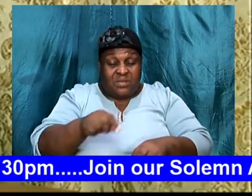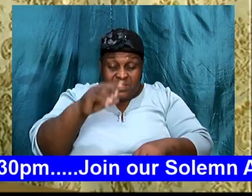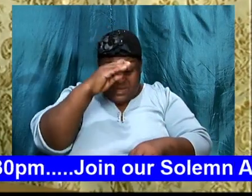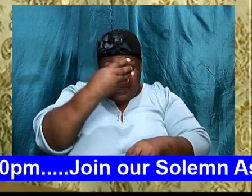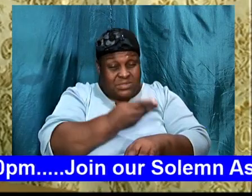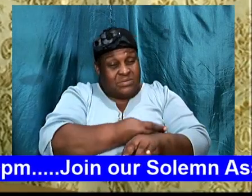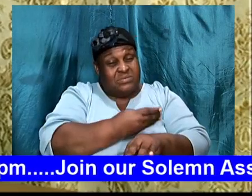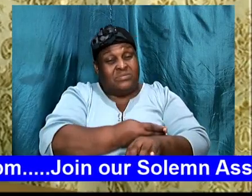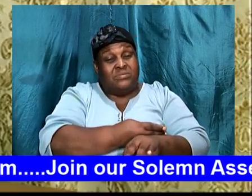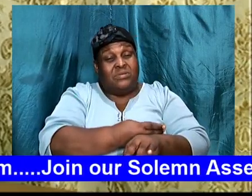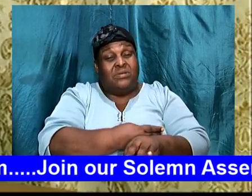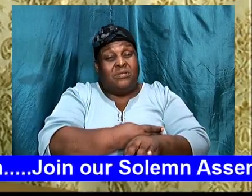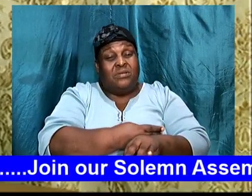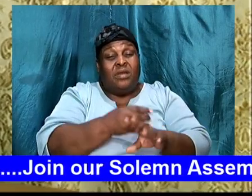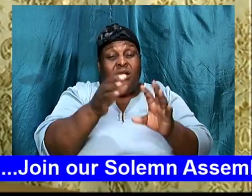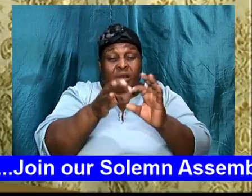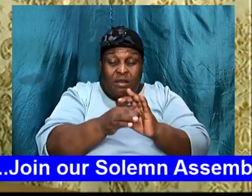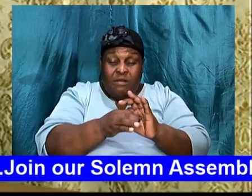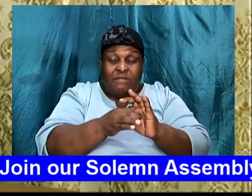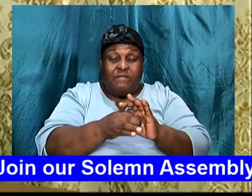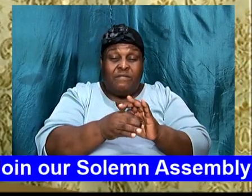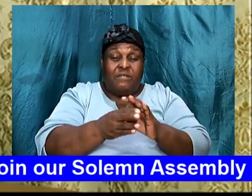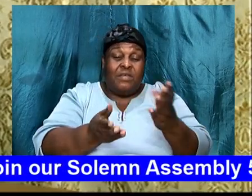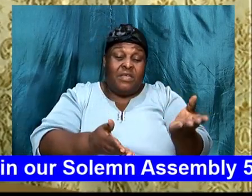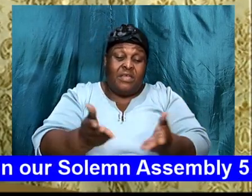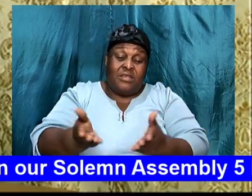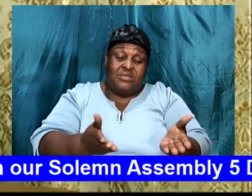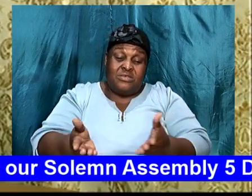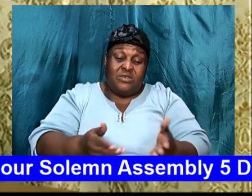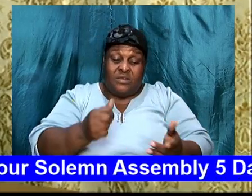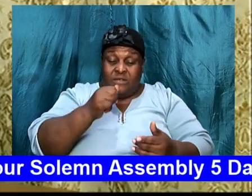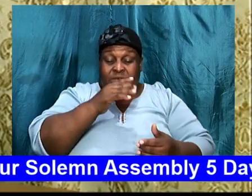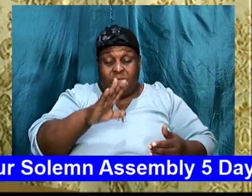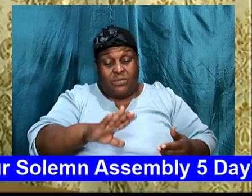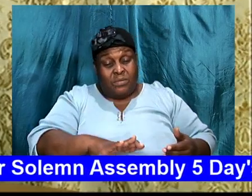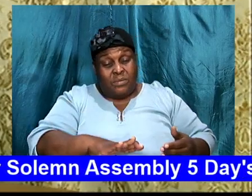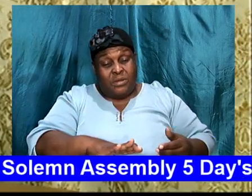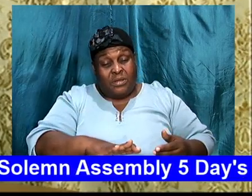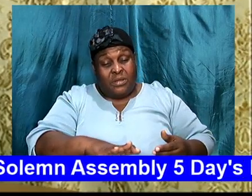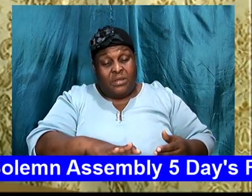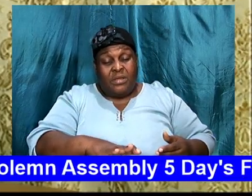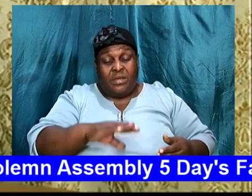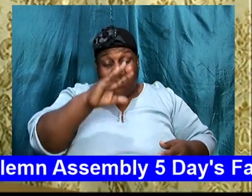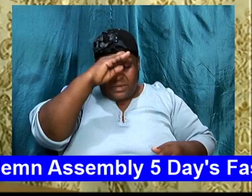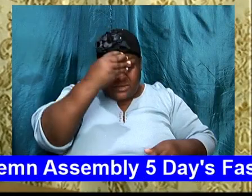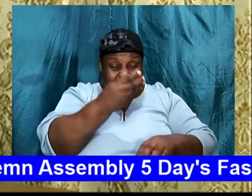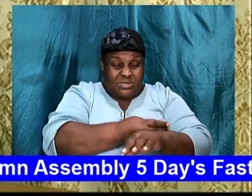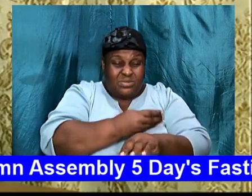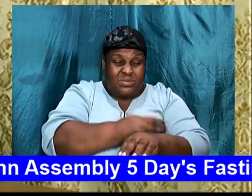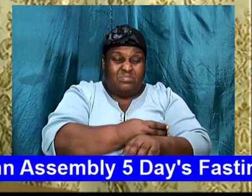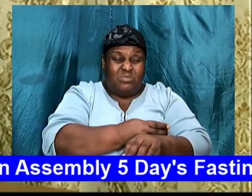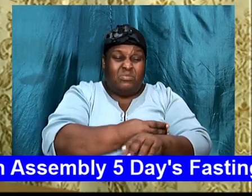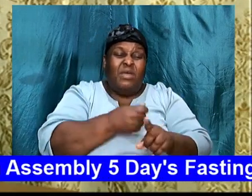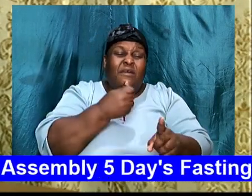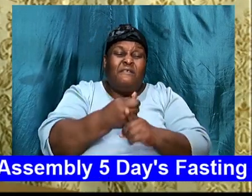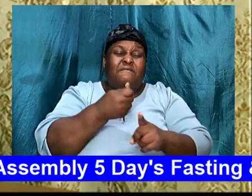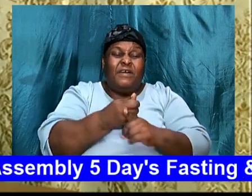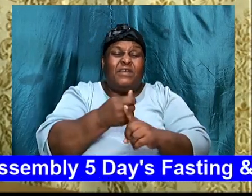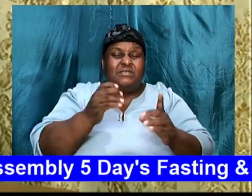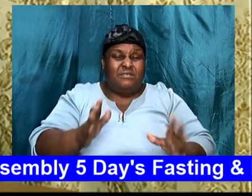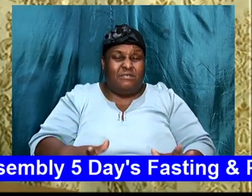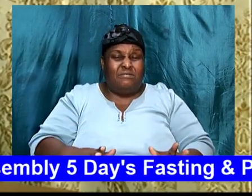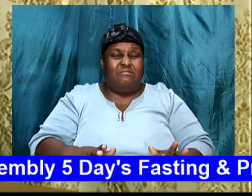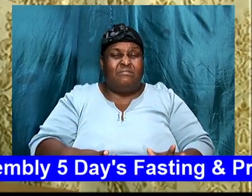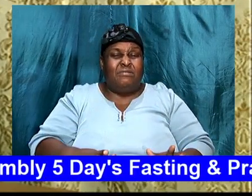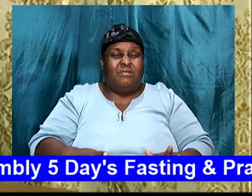was, of, a born woman. And the son, would be wild. And his, hand would be against, every